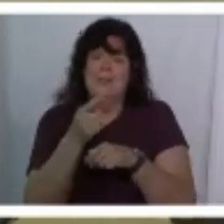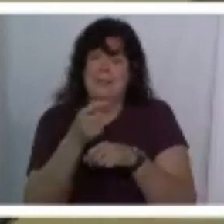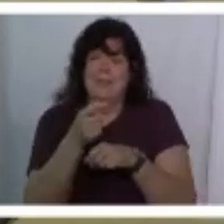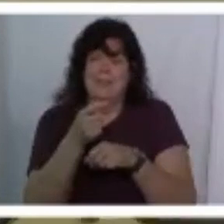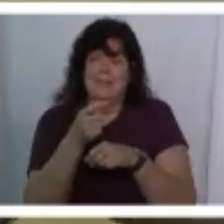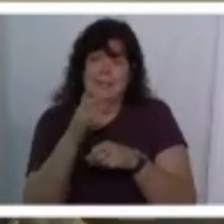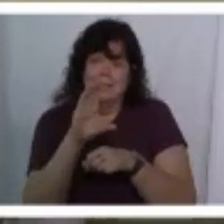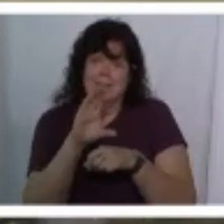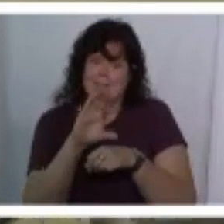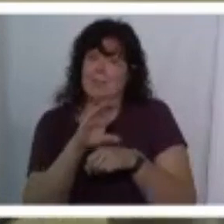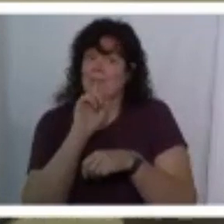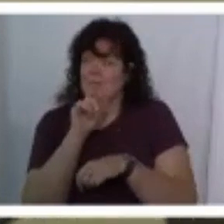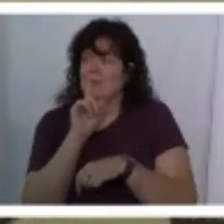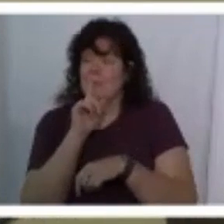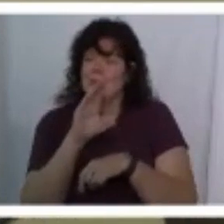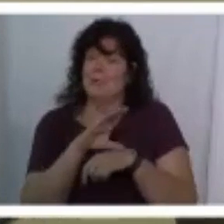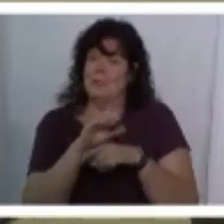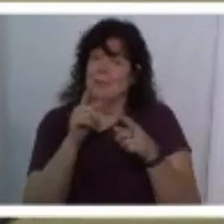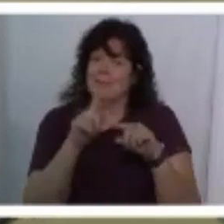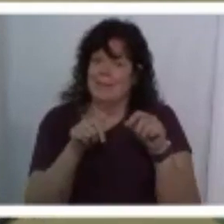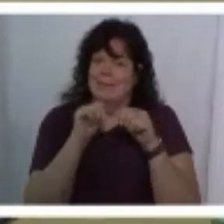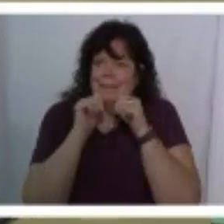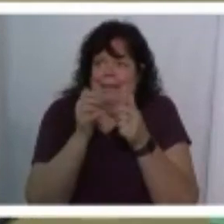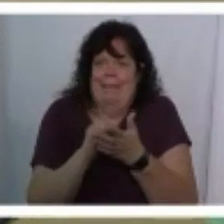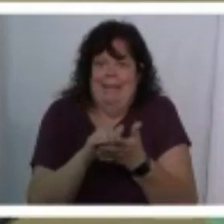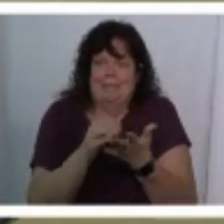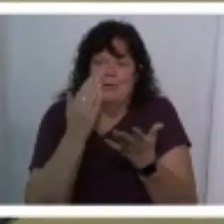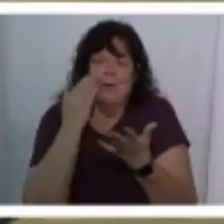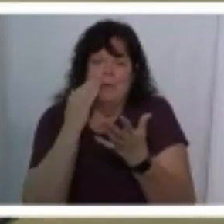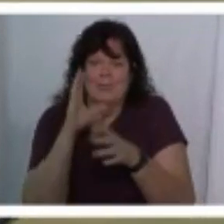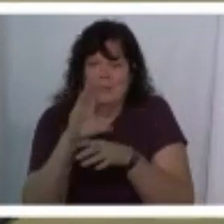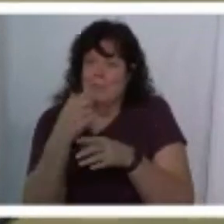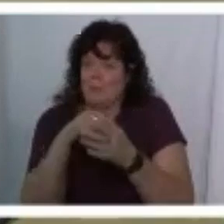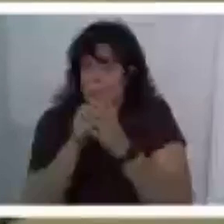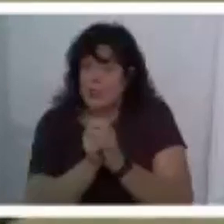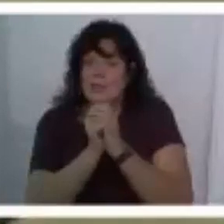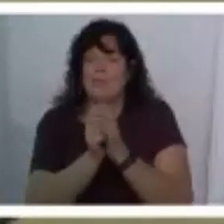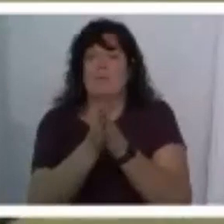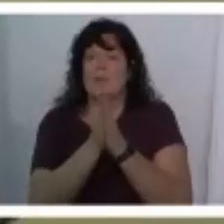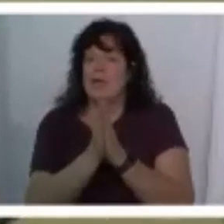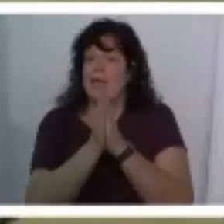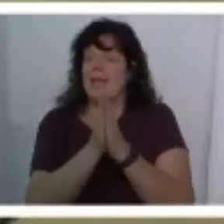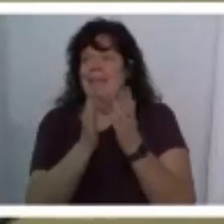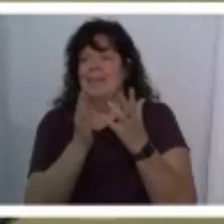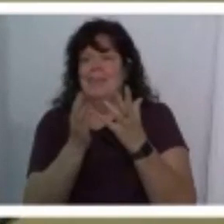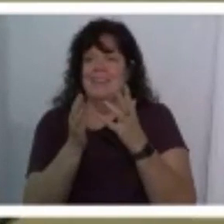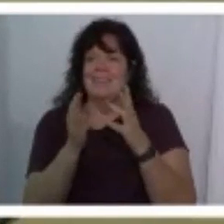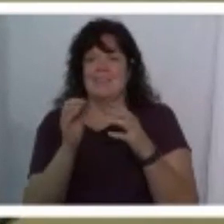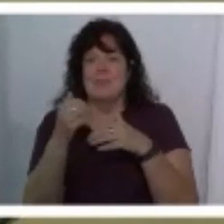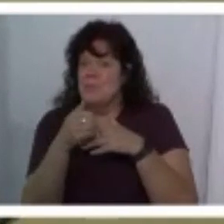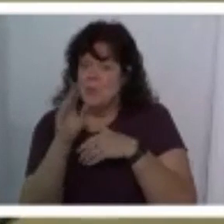it is like it's a church sure like you can't you can't come here and it not be a church because we worship and we pray and there's literally like communion